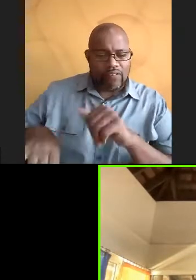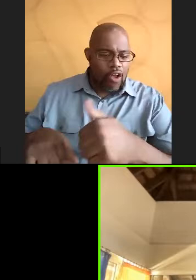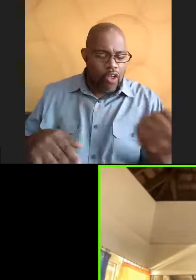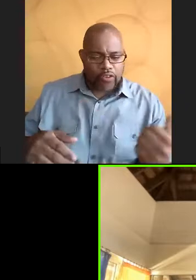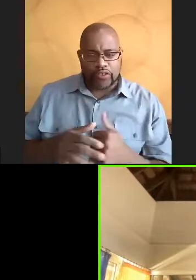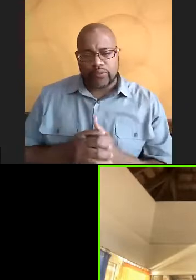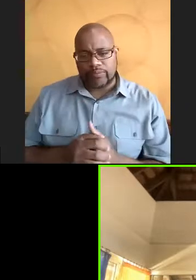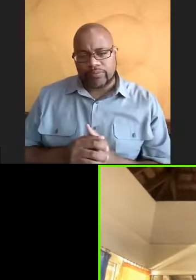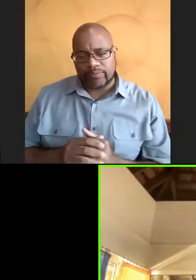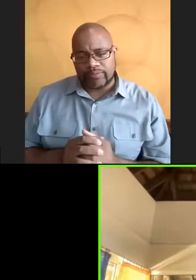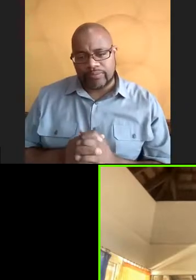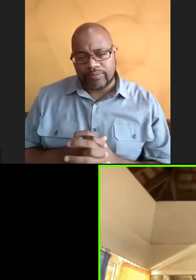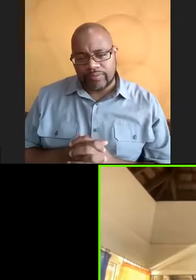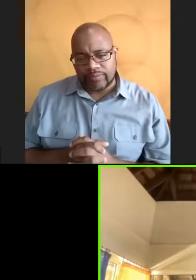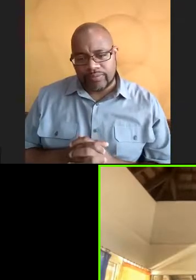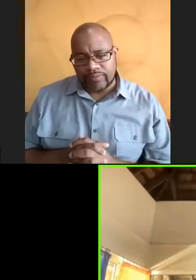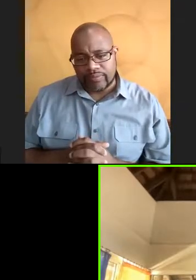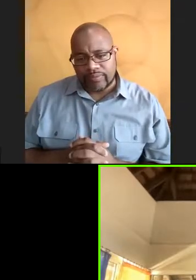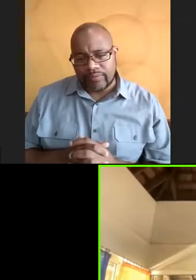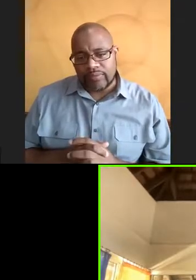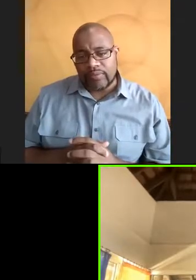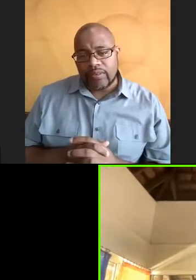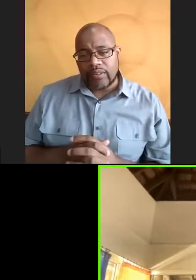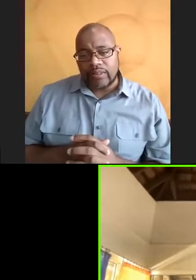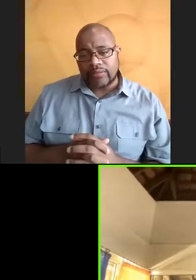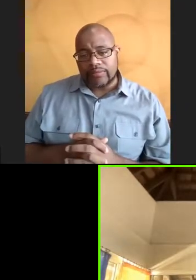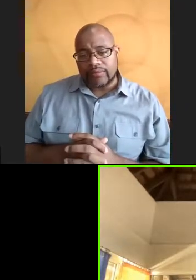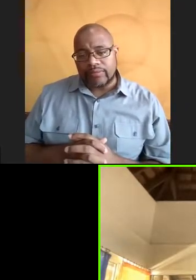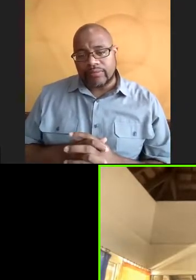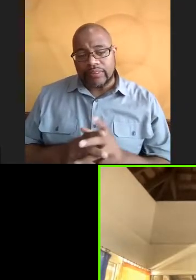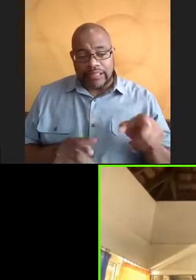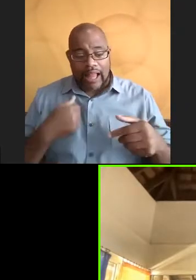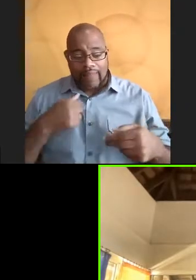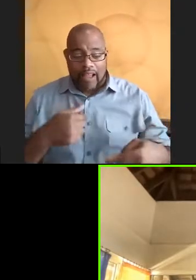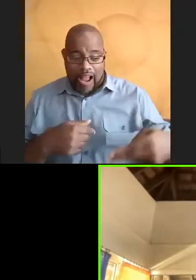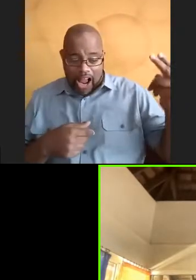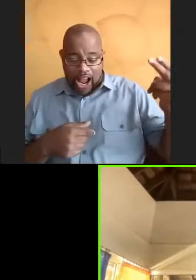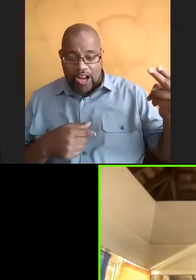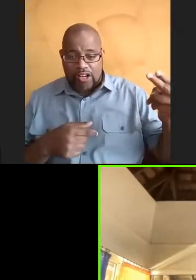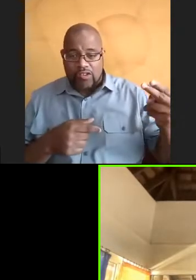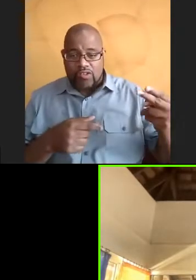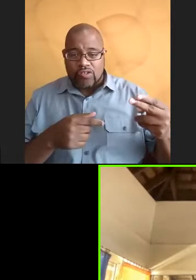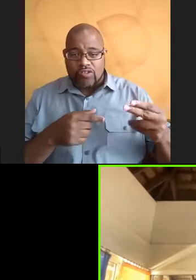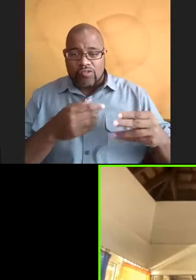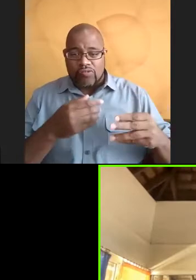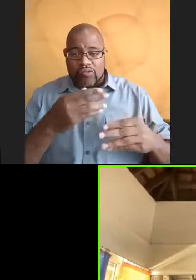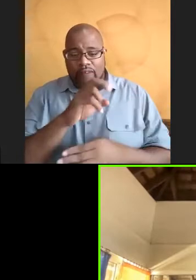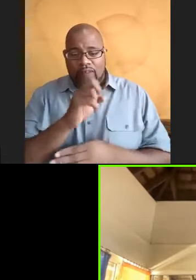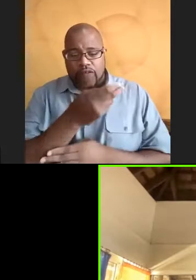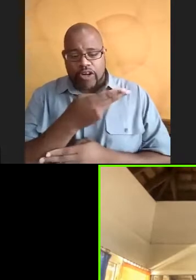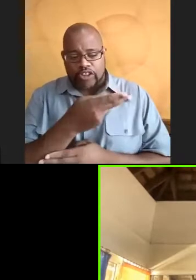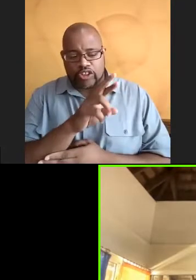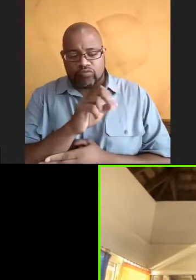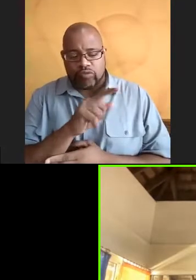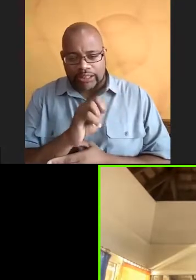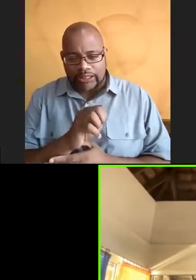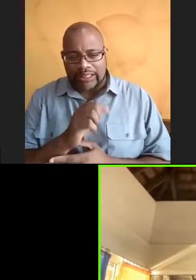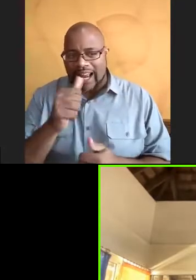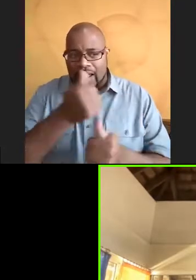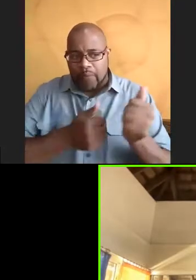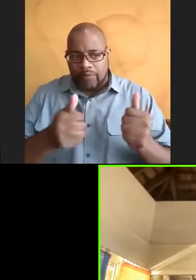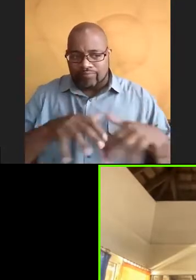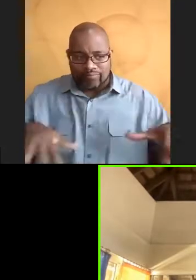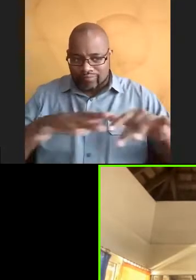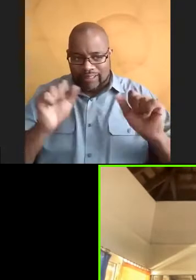on a public beach, where the other side has higher herbivory pressures because it's on a more private beach. So, like, not everybody can go